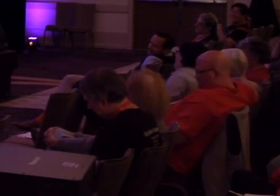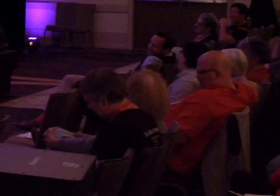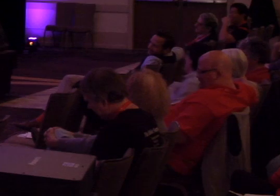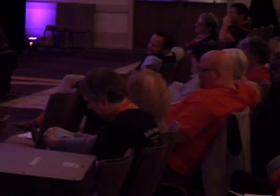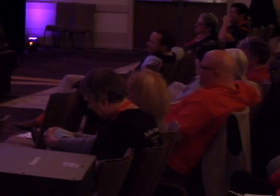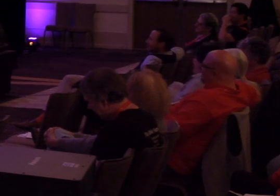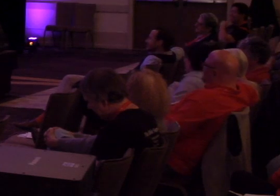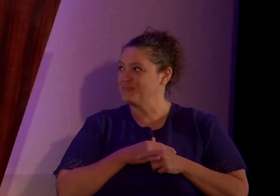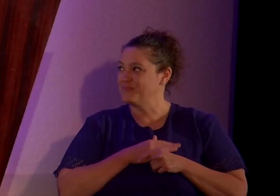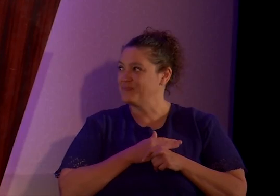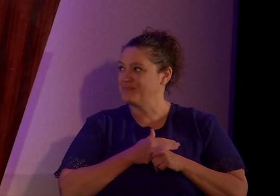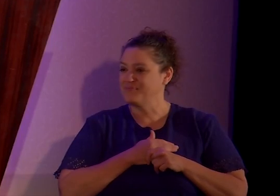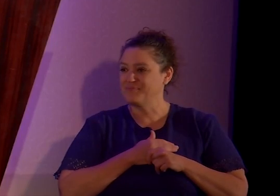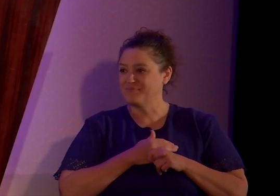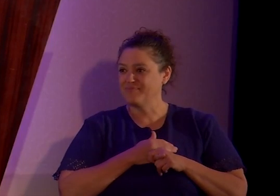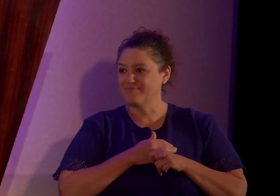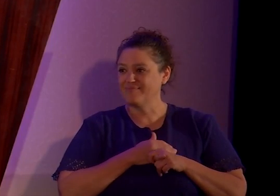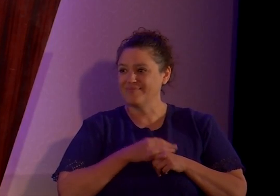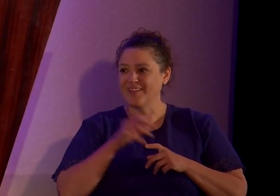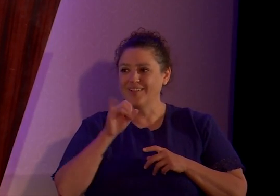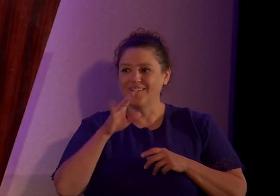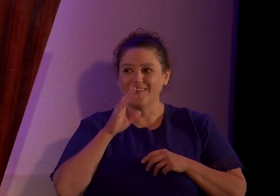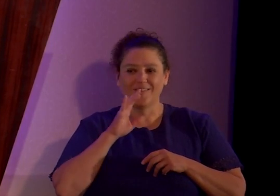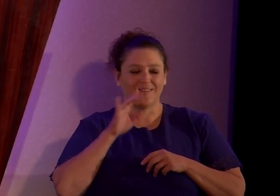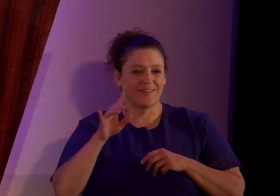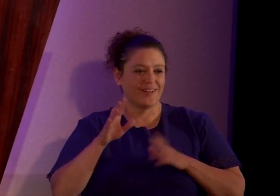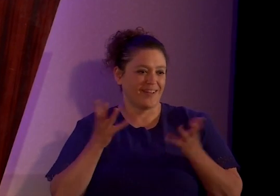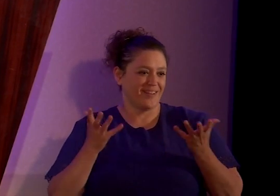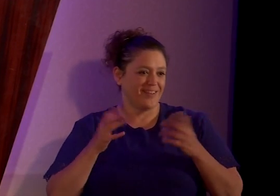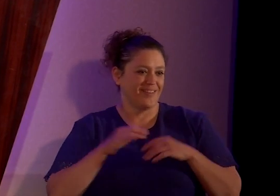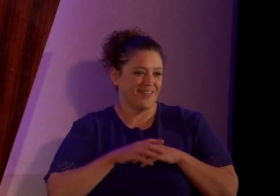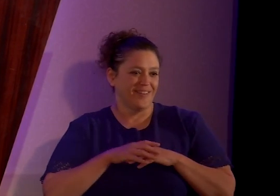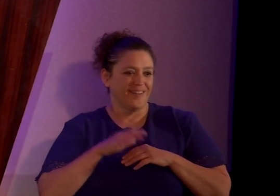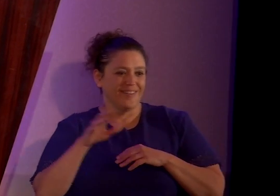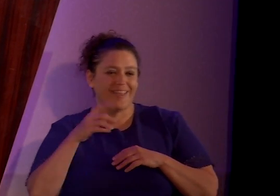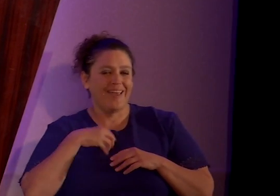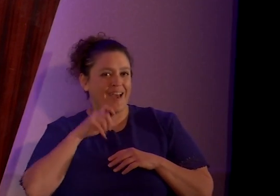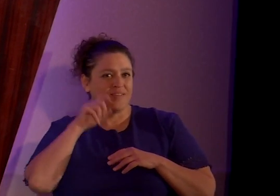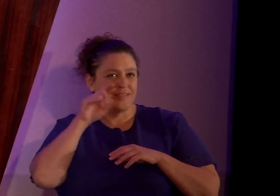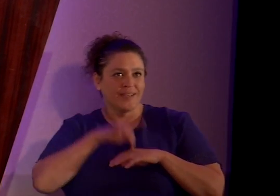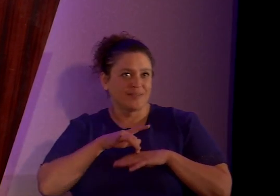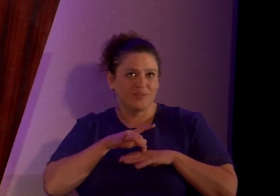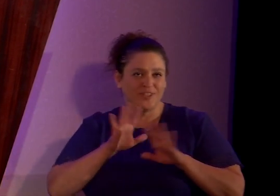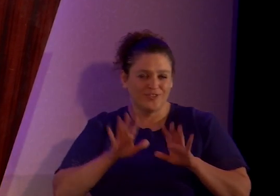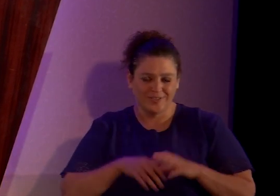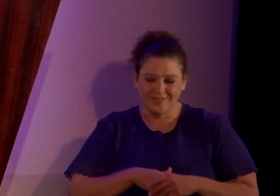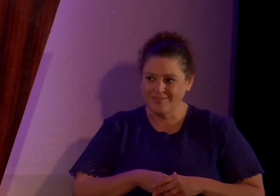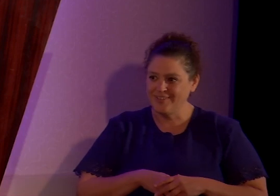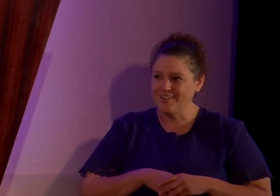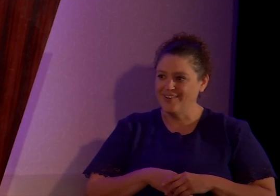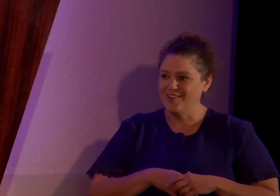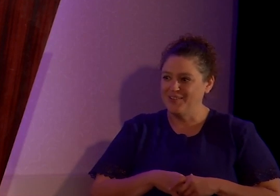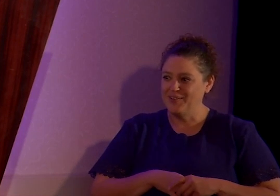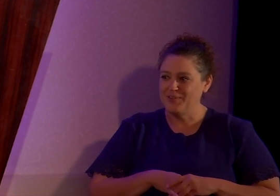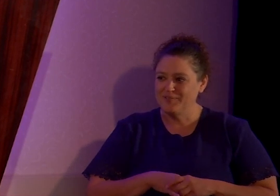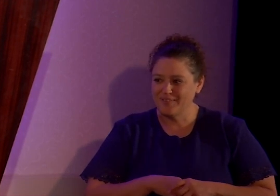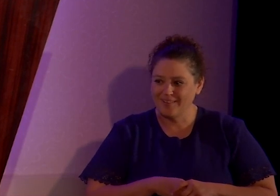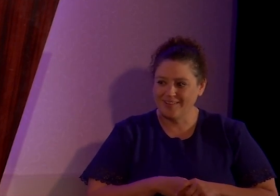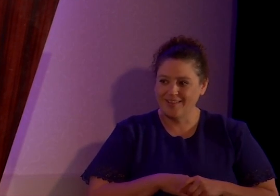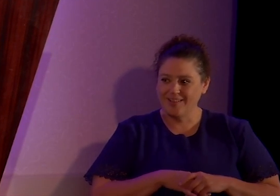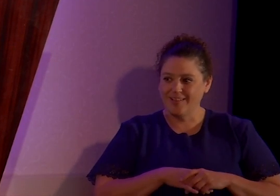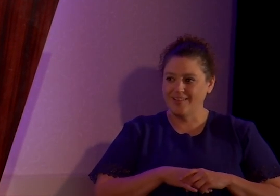Yeah, we'll, we'll get back to their certain sex obsession in a minute. Um, they also